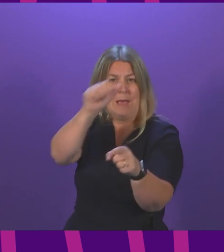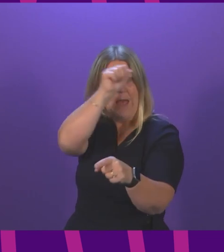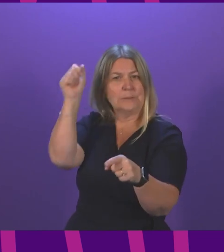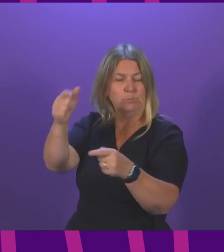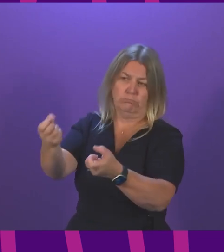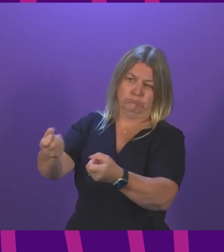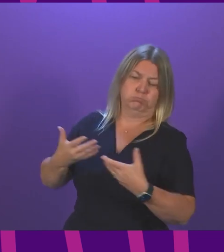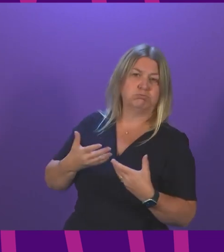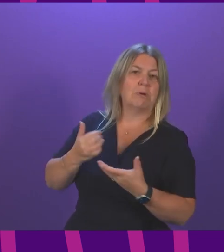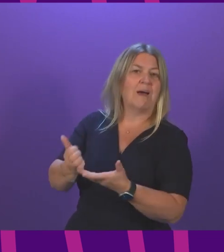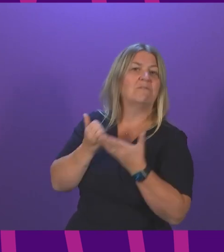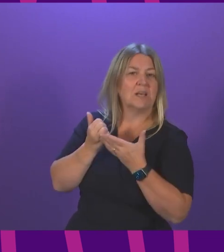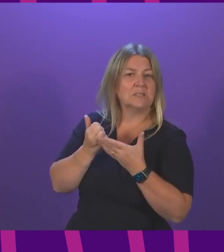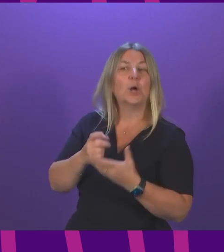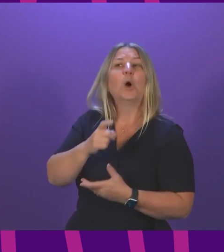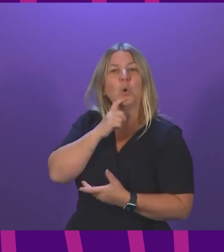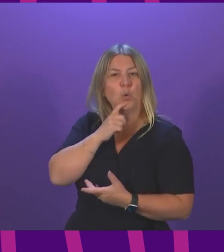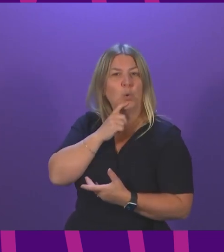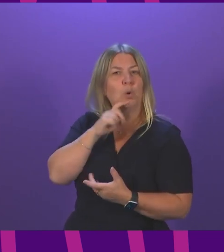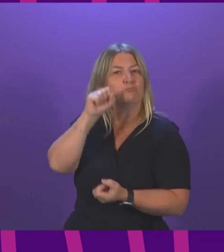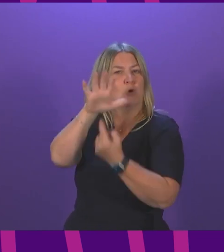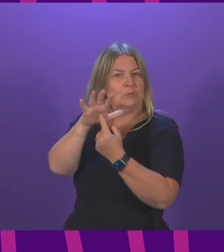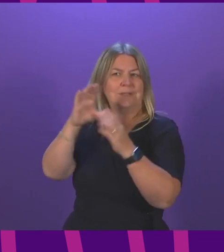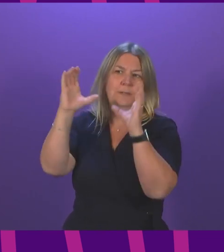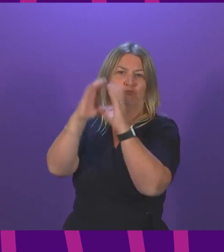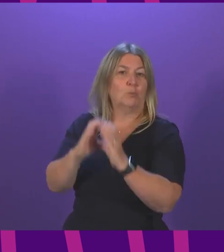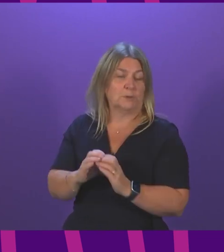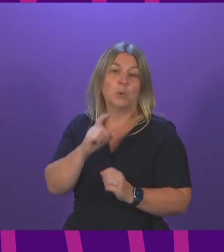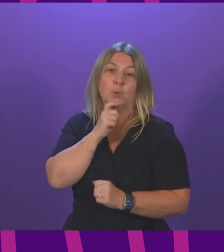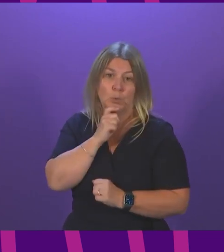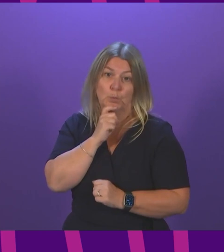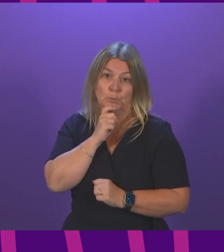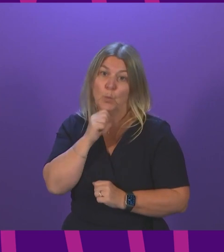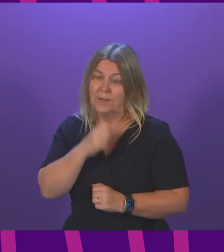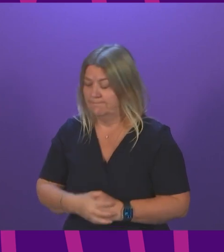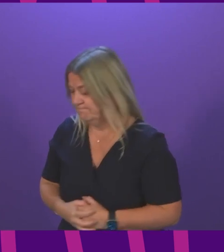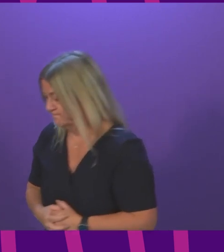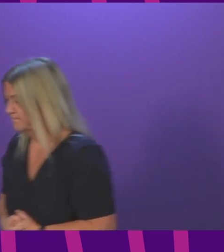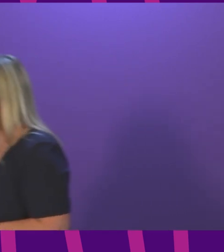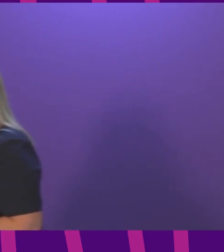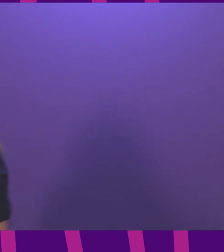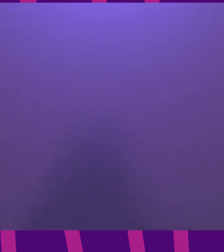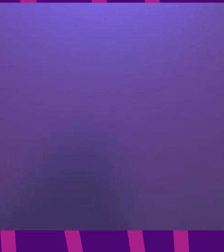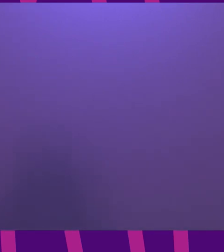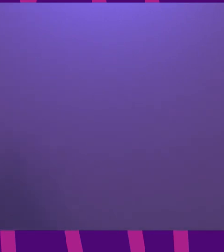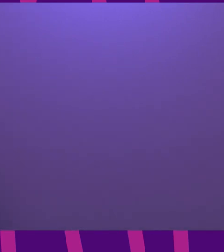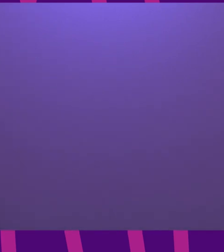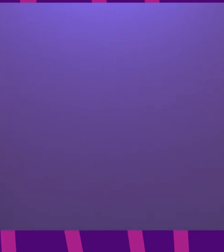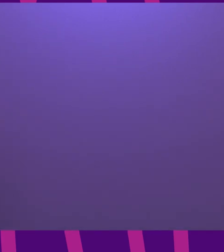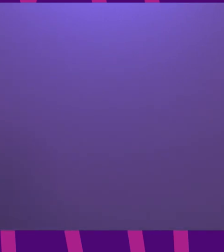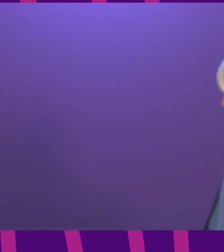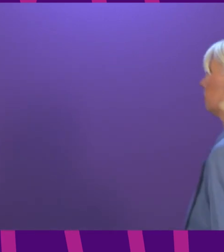of when and who should be prioritised in relation to vaccination and immunisation. John Mason, be followed by Craig Hoy.